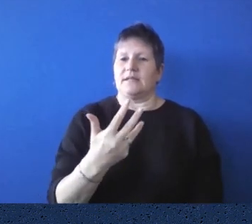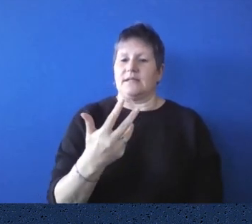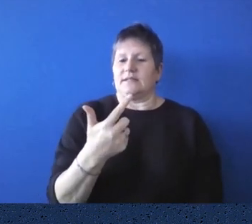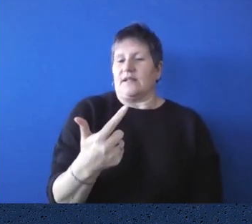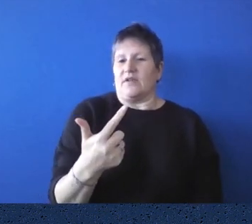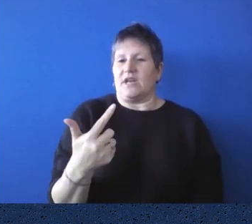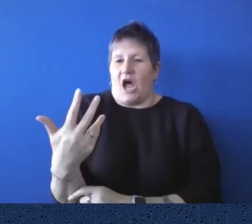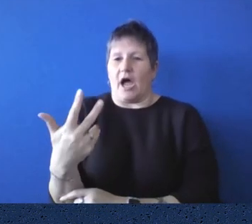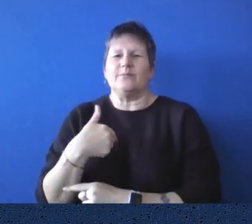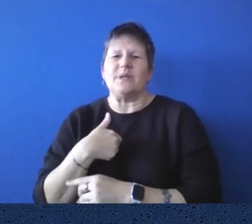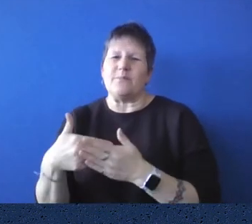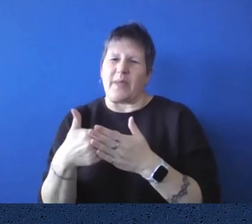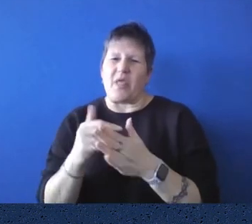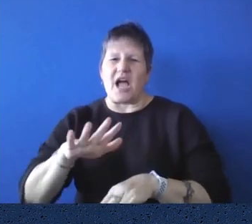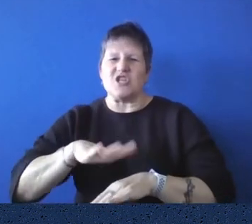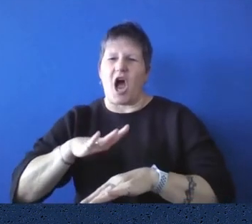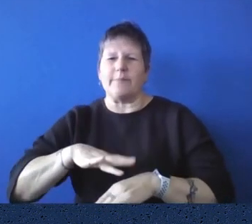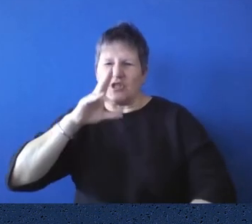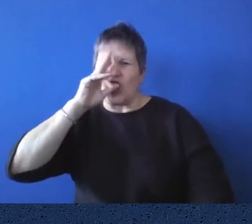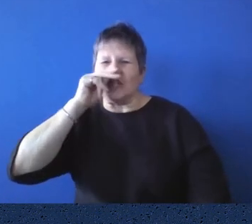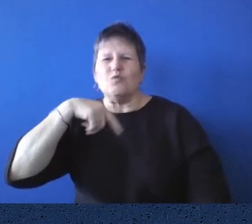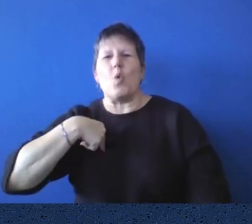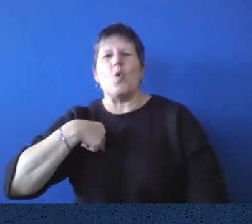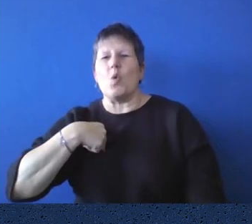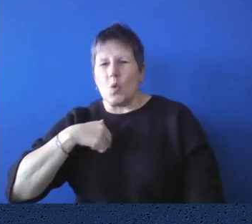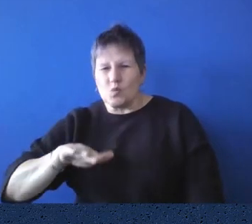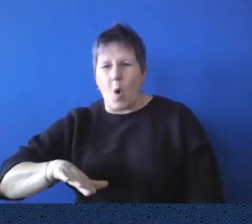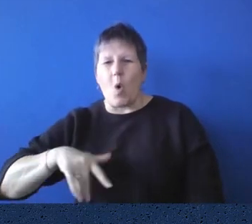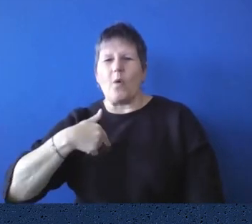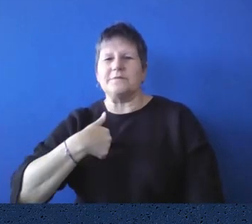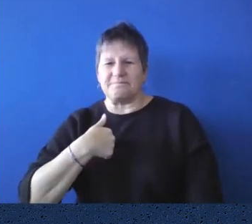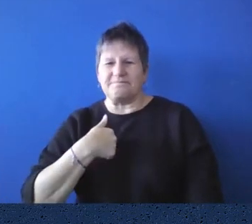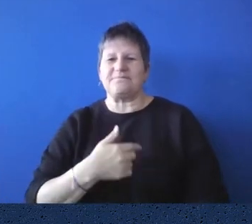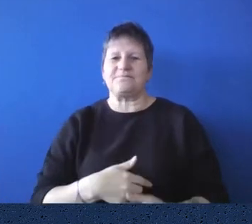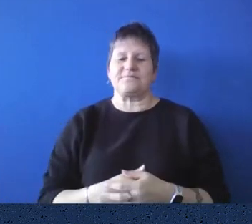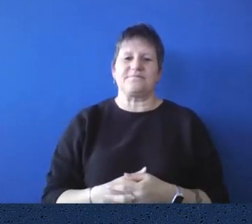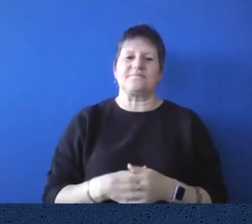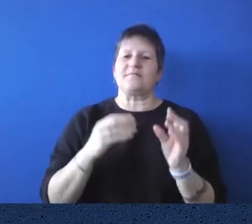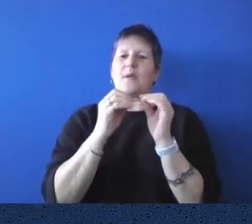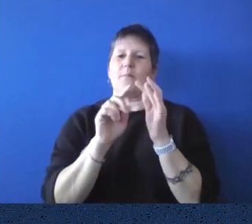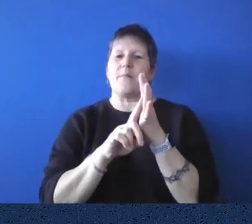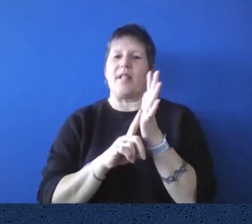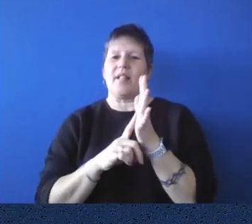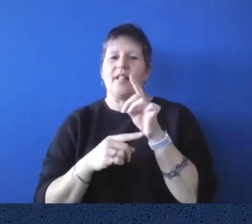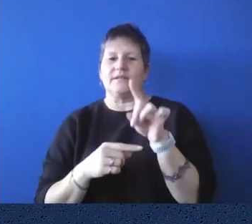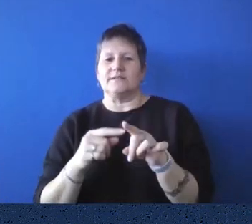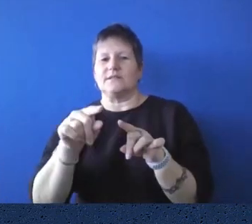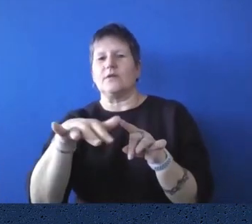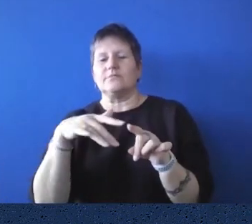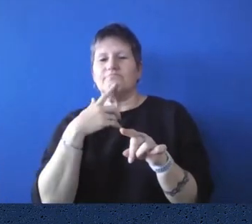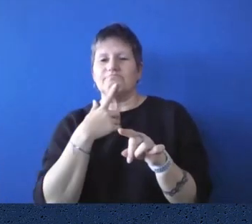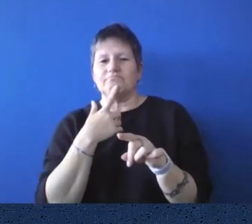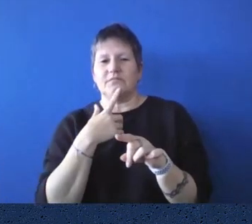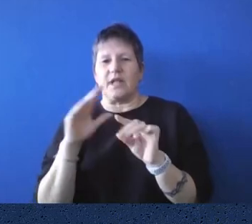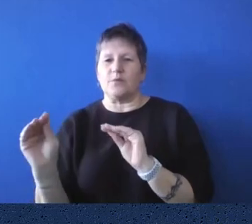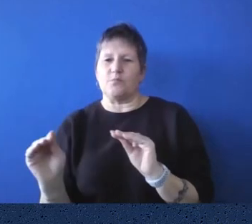Yeah. So we can, we can assume it would have gone on here, uh, roughly around a little bit. Yeah. Probably, you